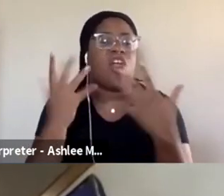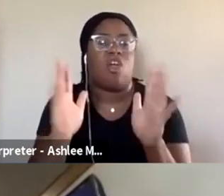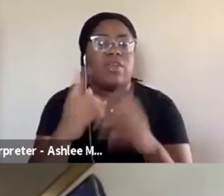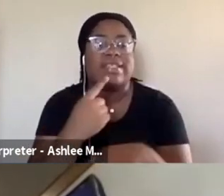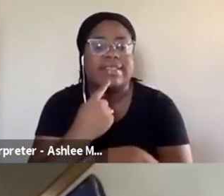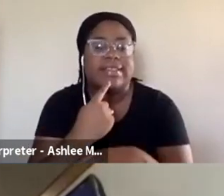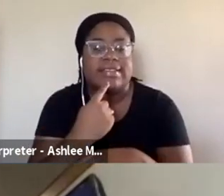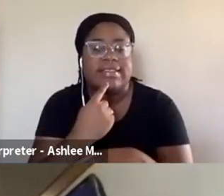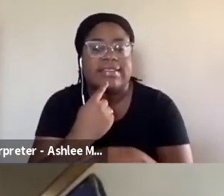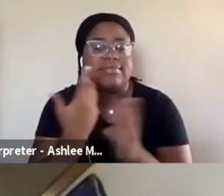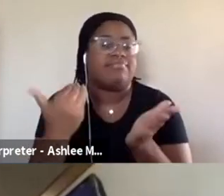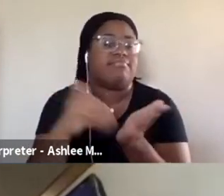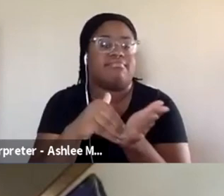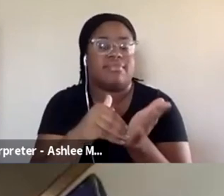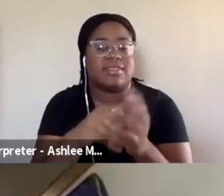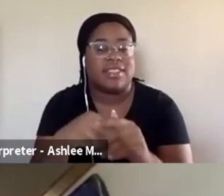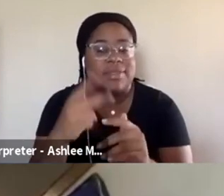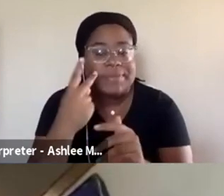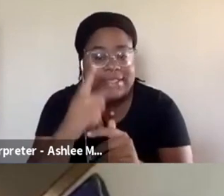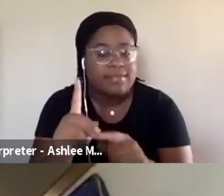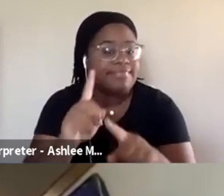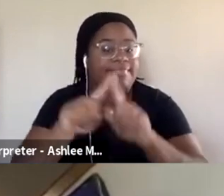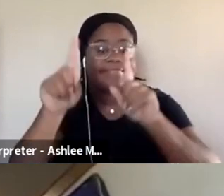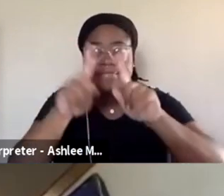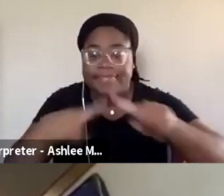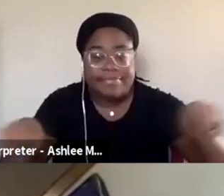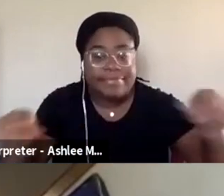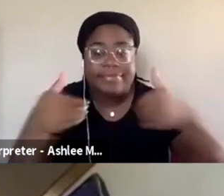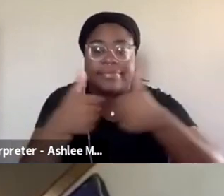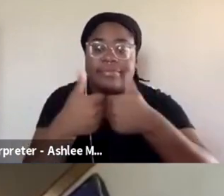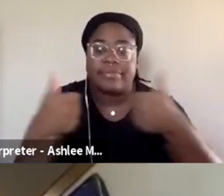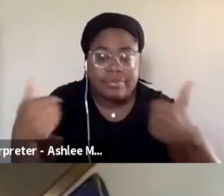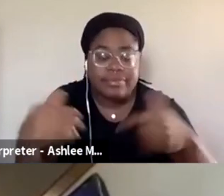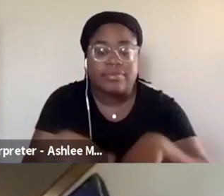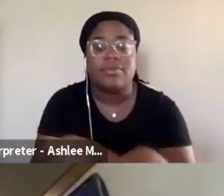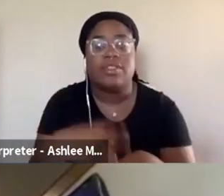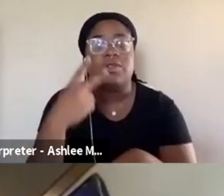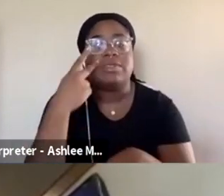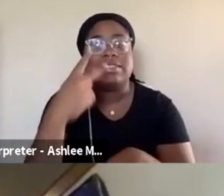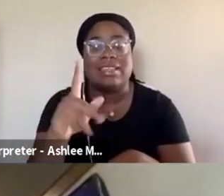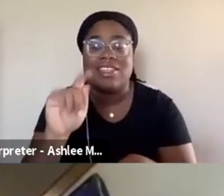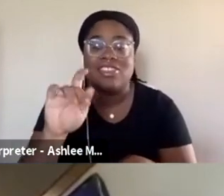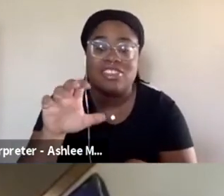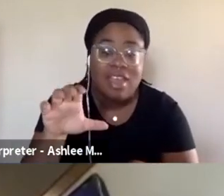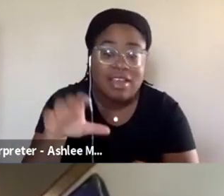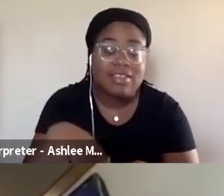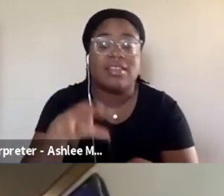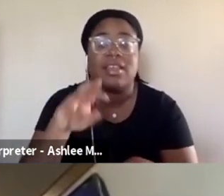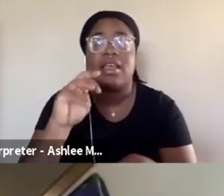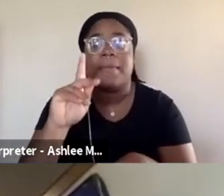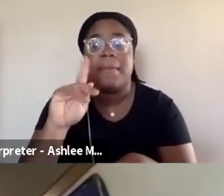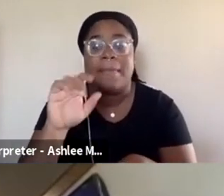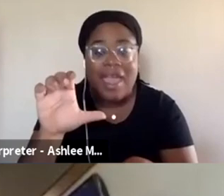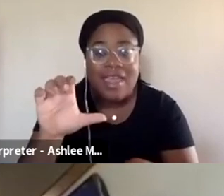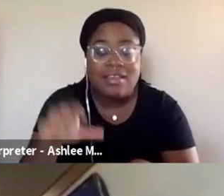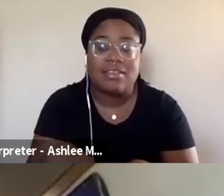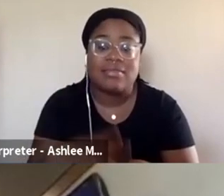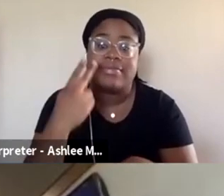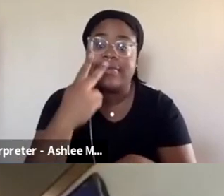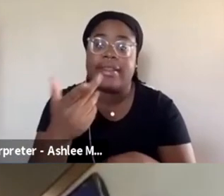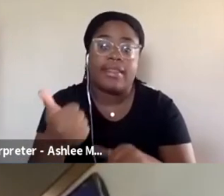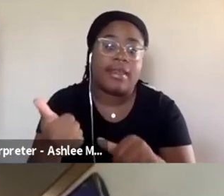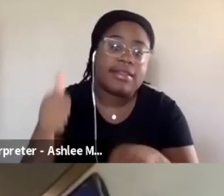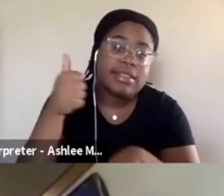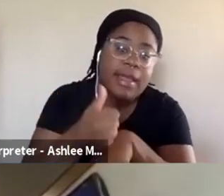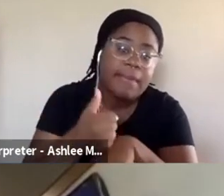said, you know, like we still see all the disparities. We still see, you know, how toxic masculine masculinity, know, like dominates the space. You can